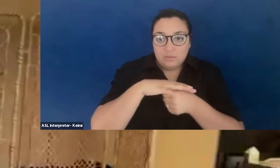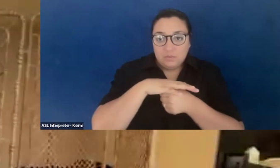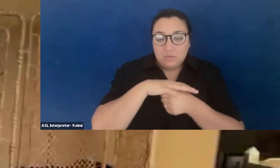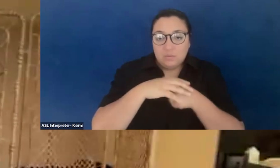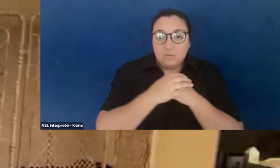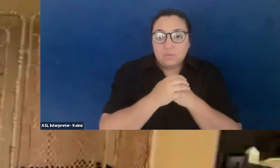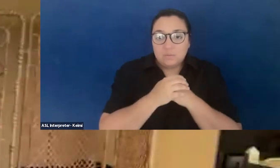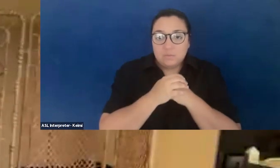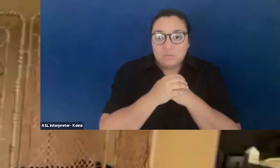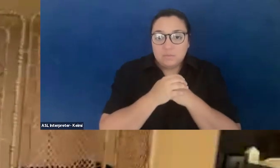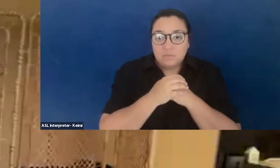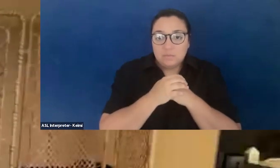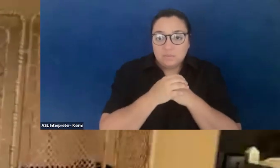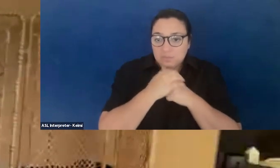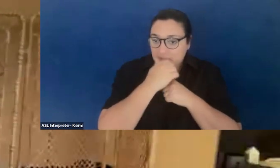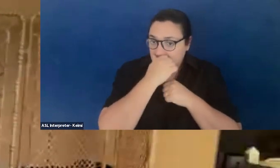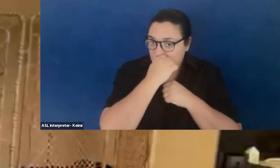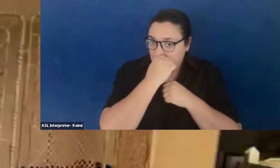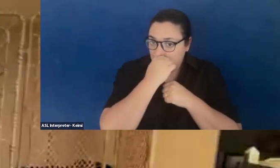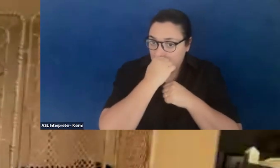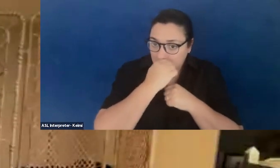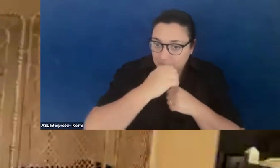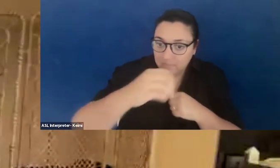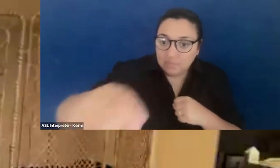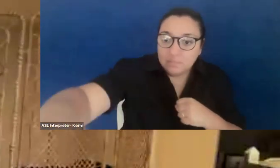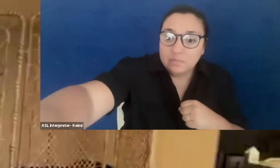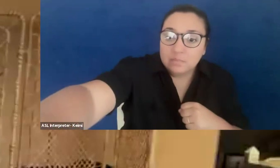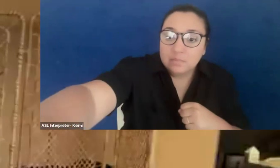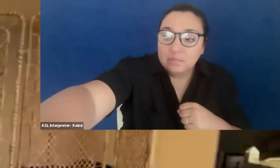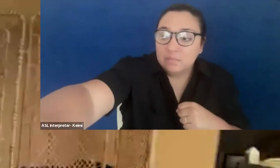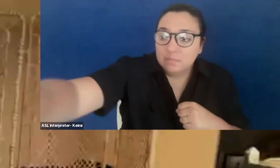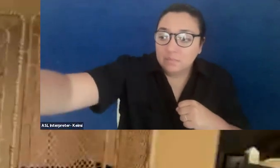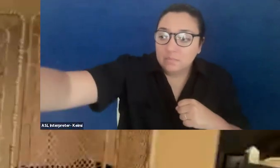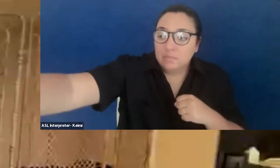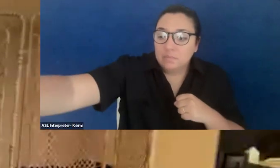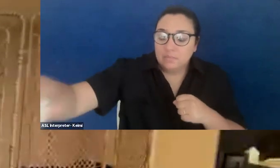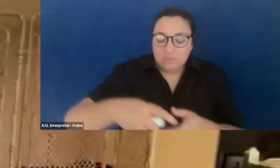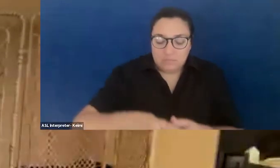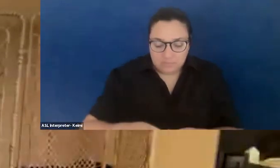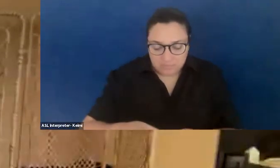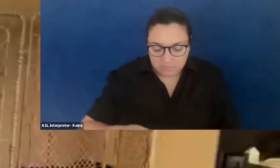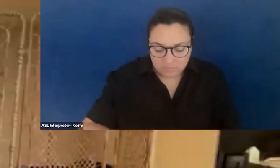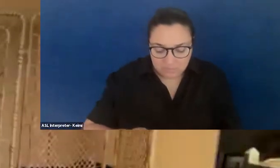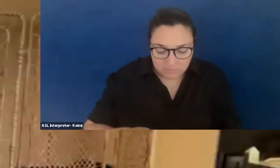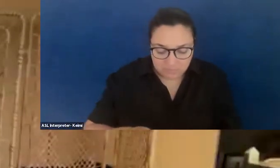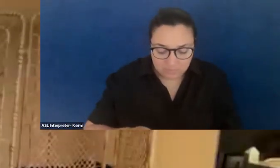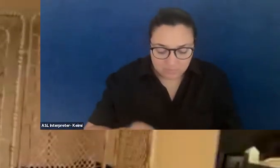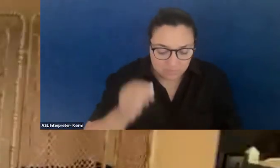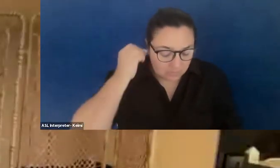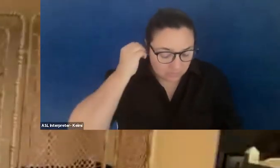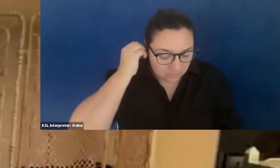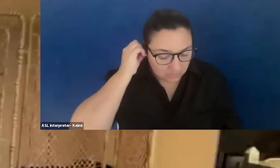the things that we can share, in addition to some poetry, we're thinking a lot about June